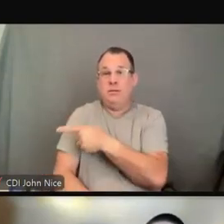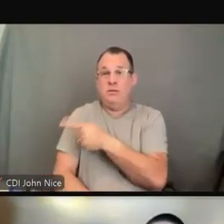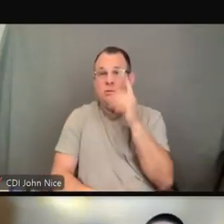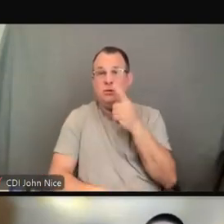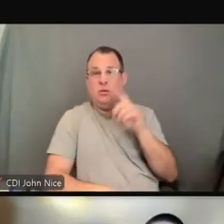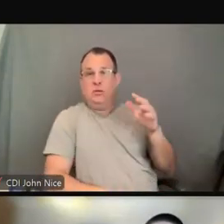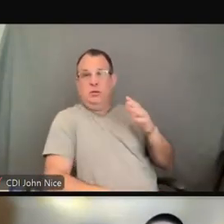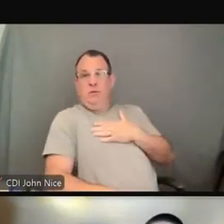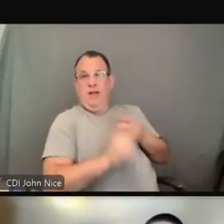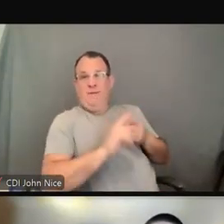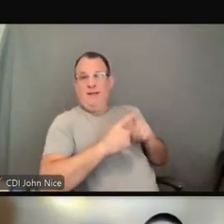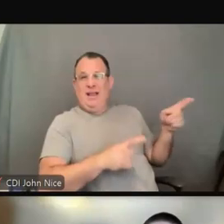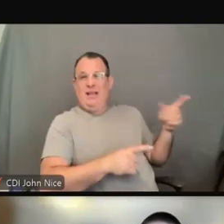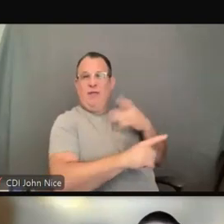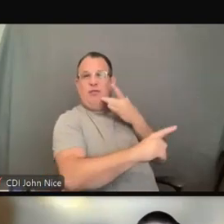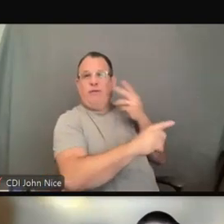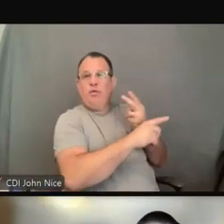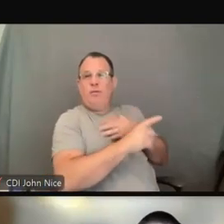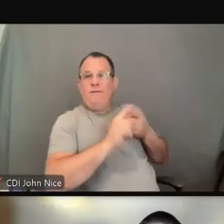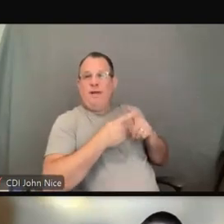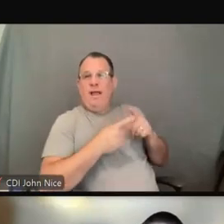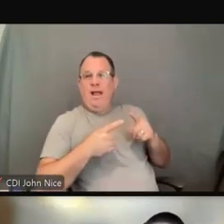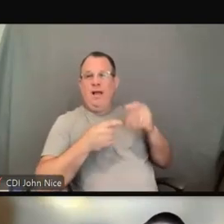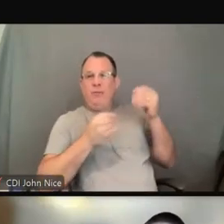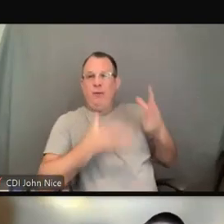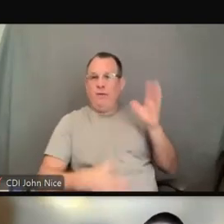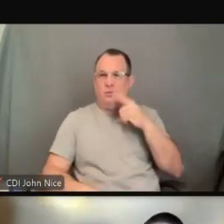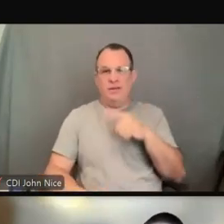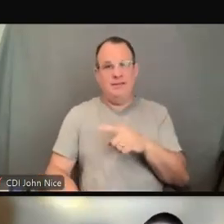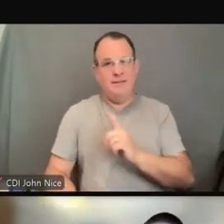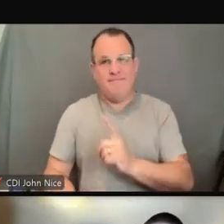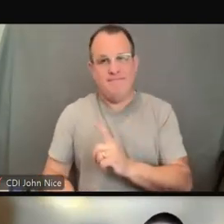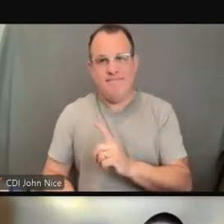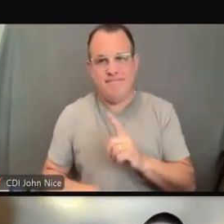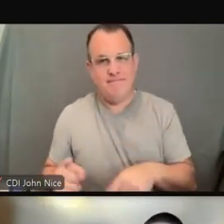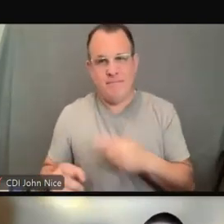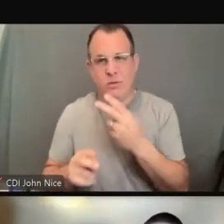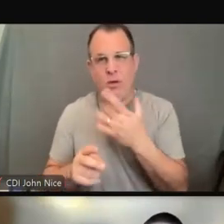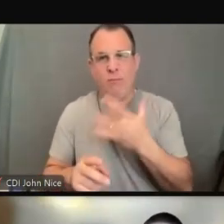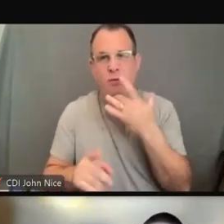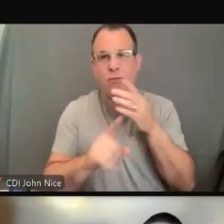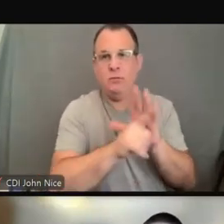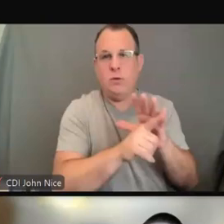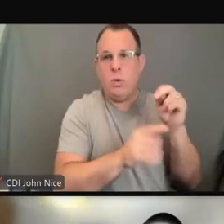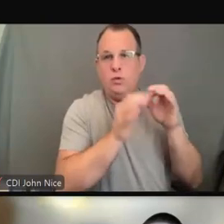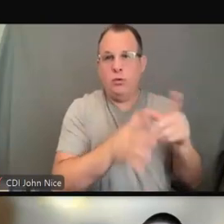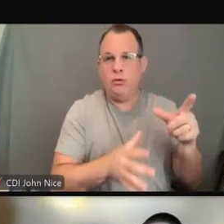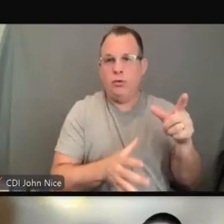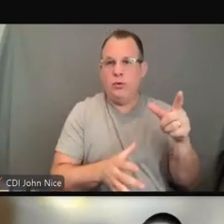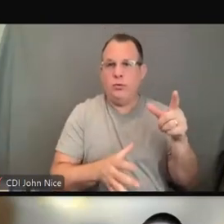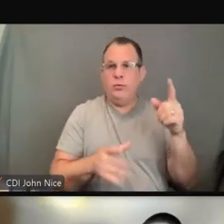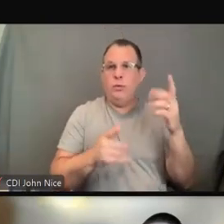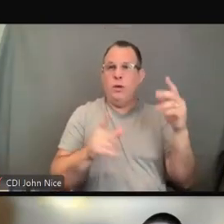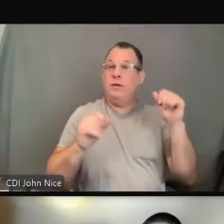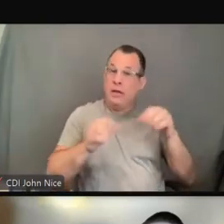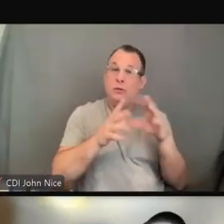the provider may still have its own interpreter present in order to verify the accuracy of the information being conveyed.